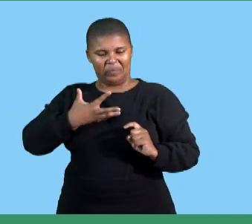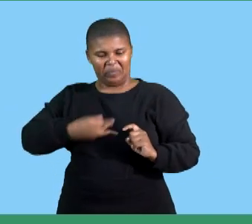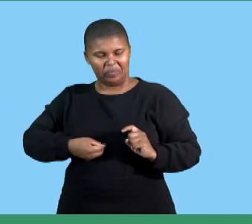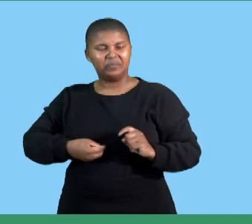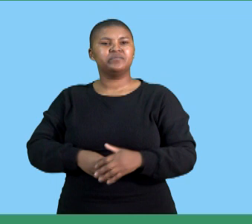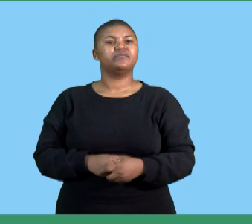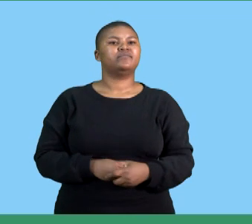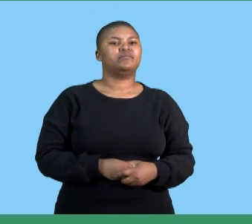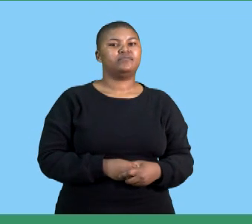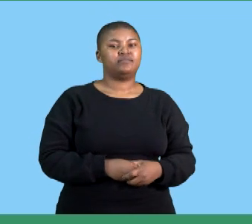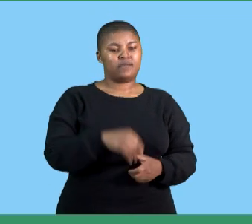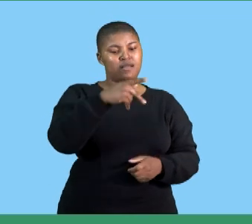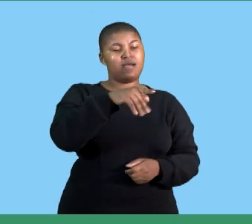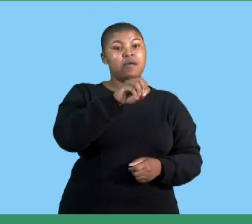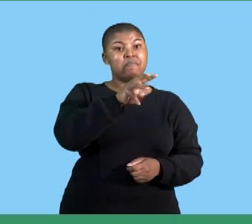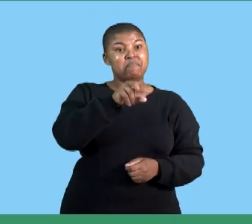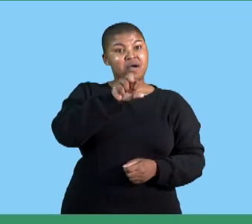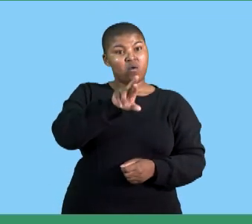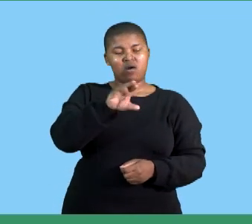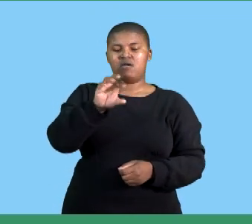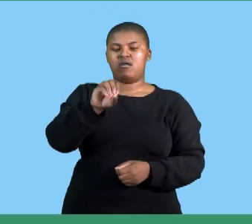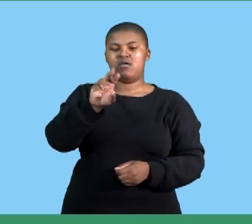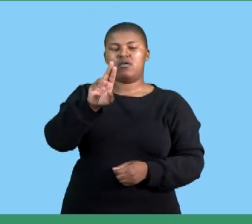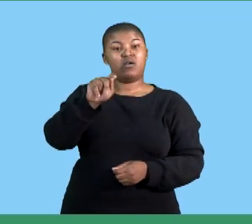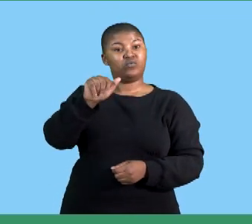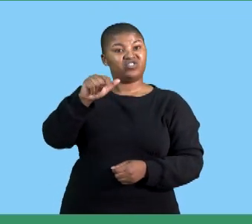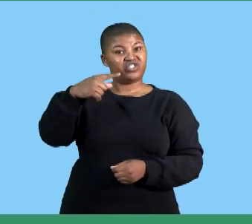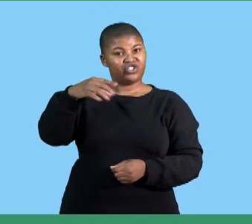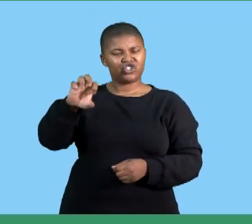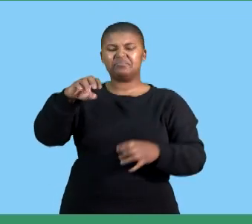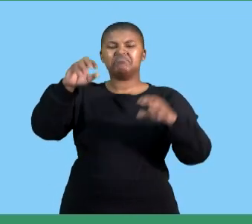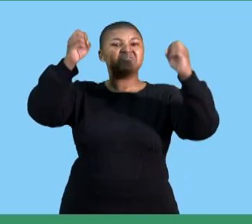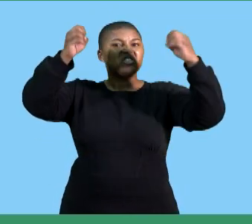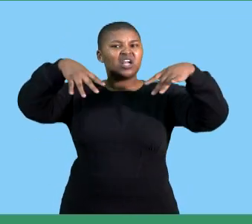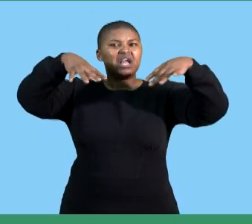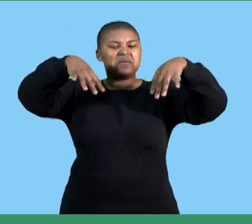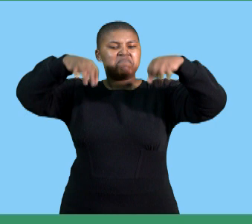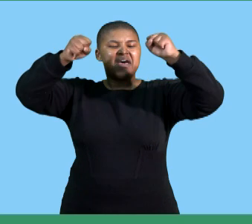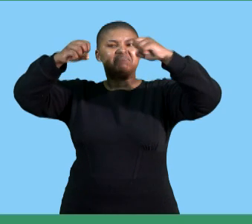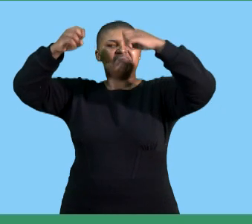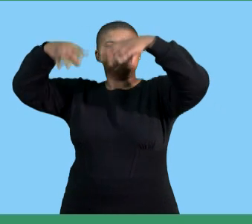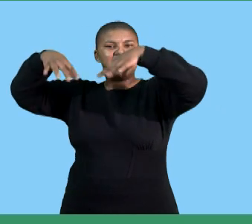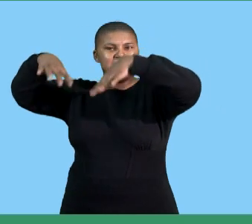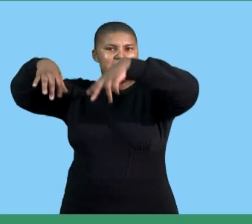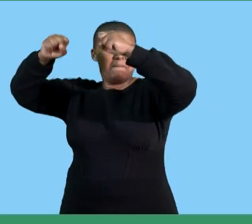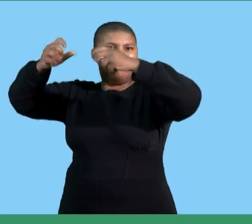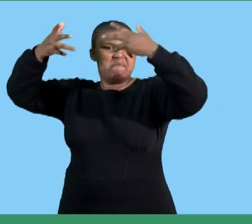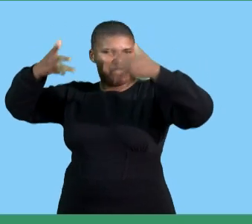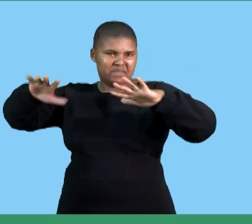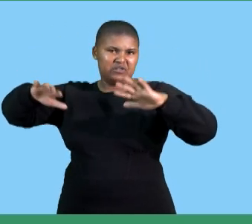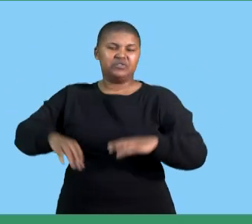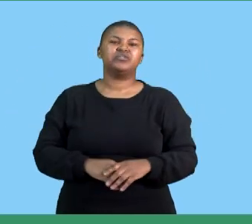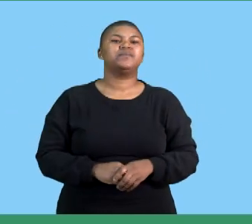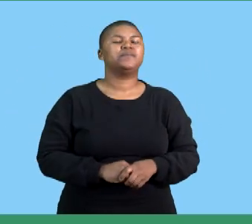we have a power outage which is the loss of electrical power or supply to